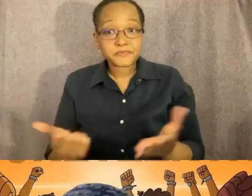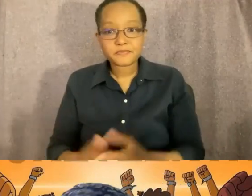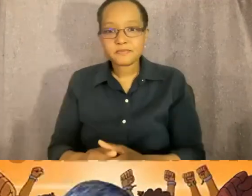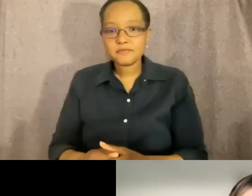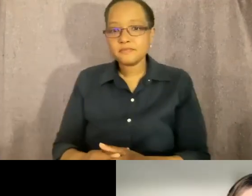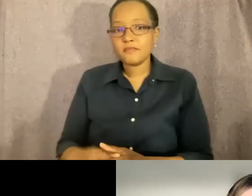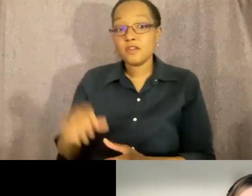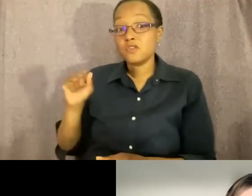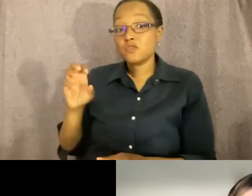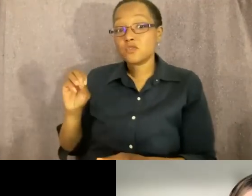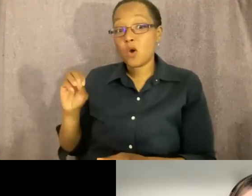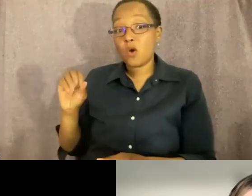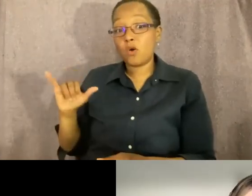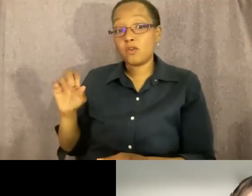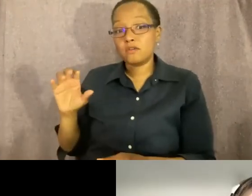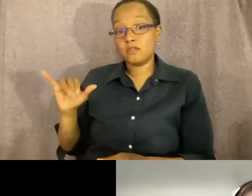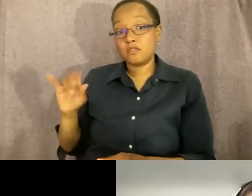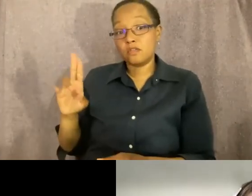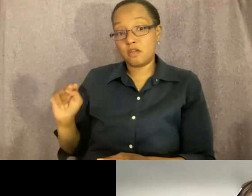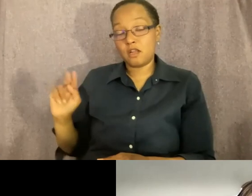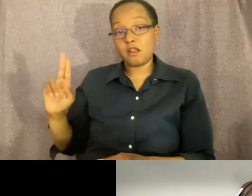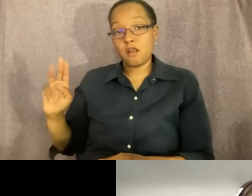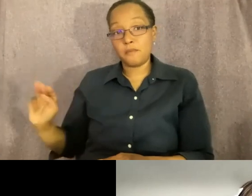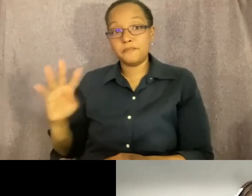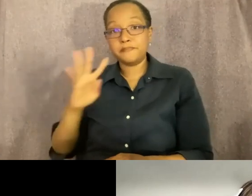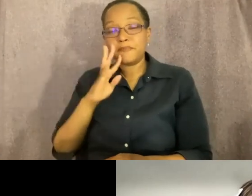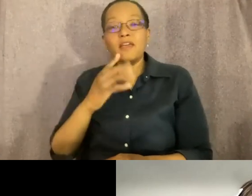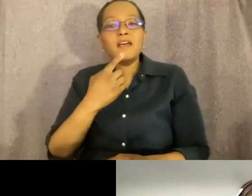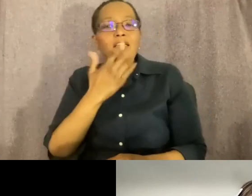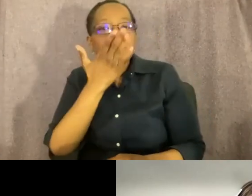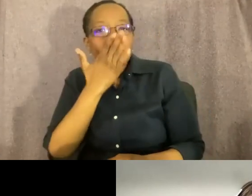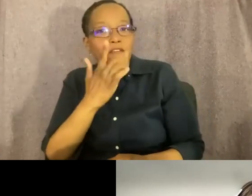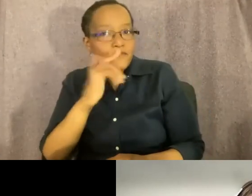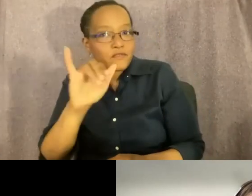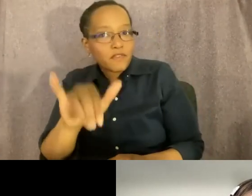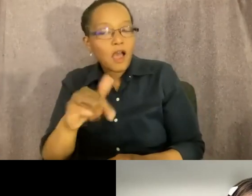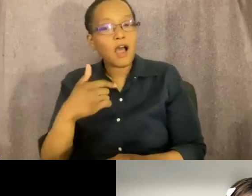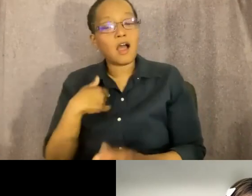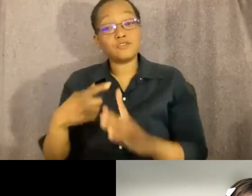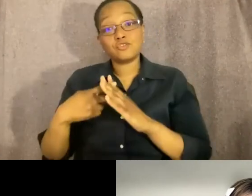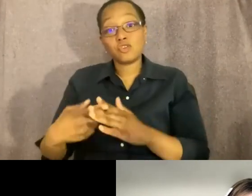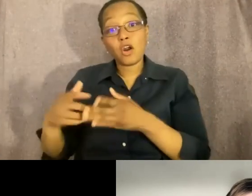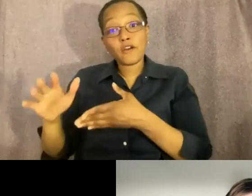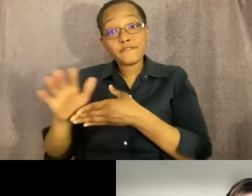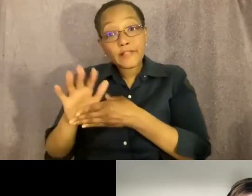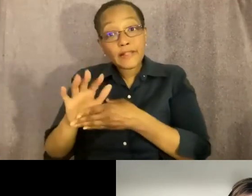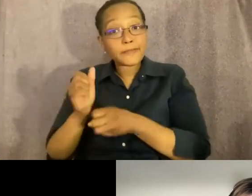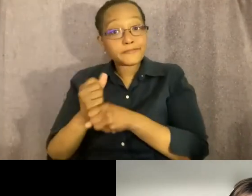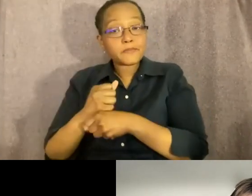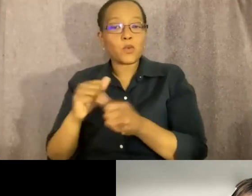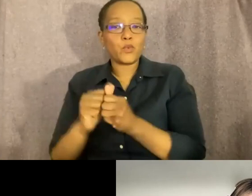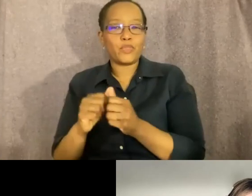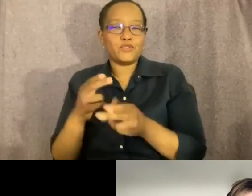Hey, everybody. Thank you for that. I, you know, I started the film. I started with a short film called Liquor Store